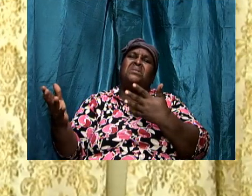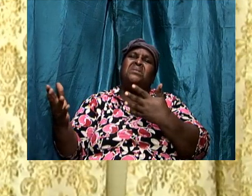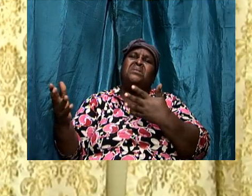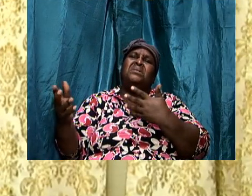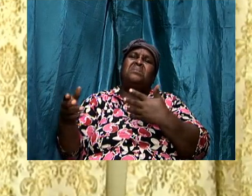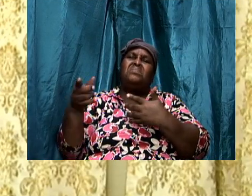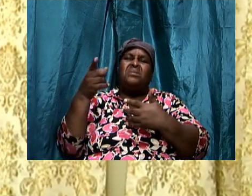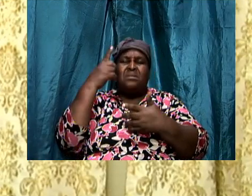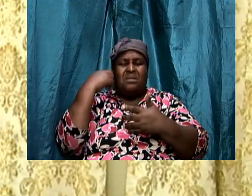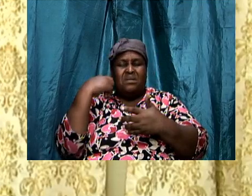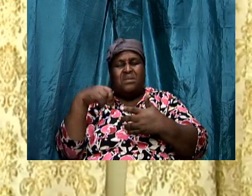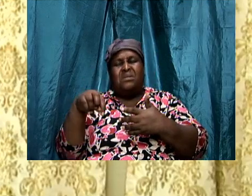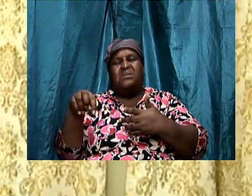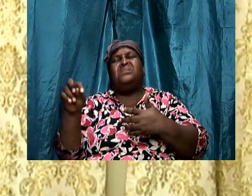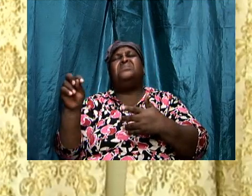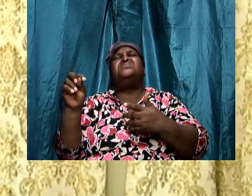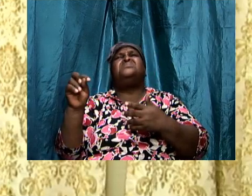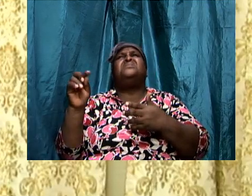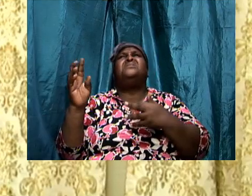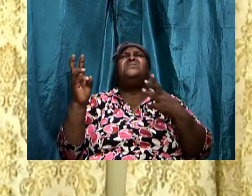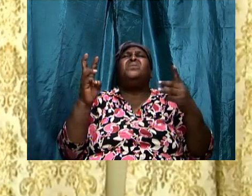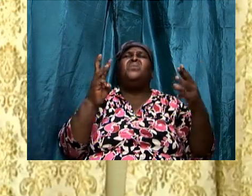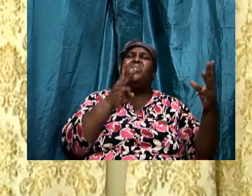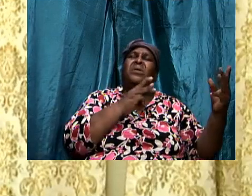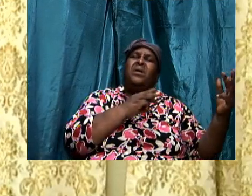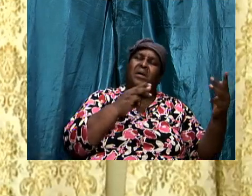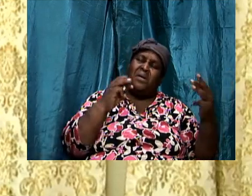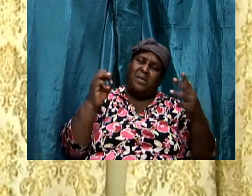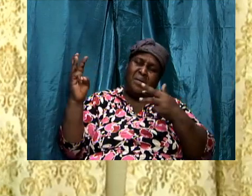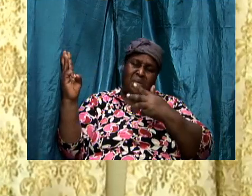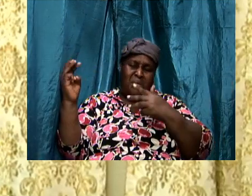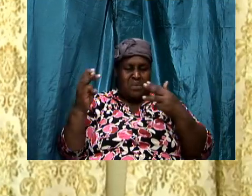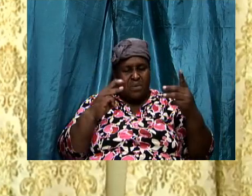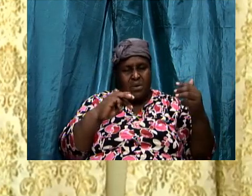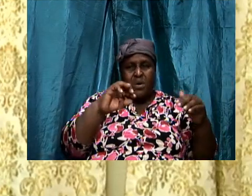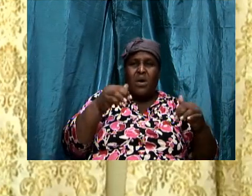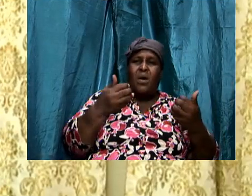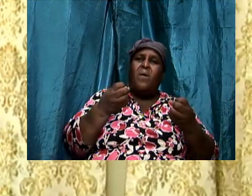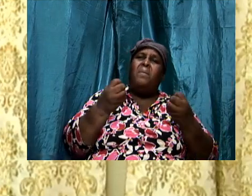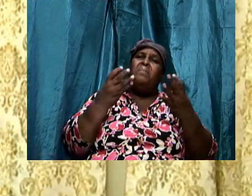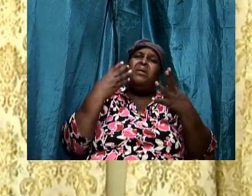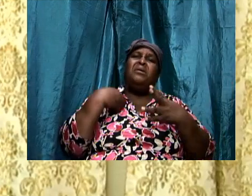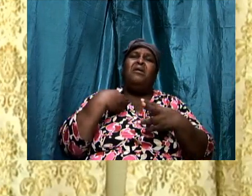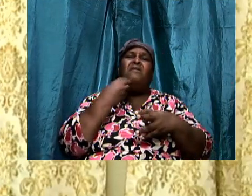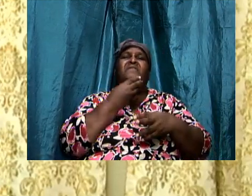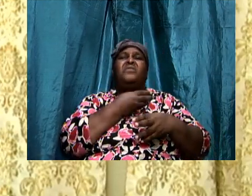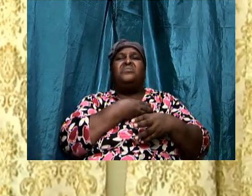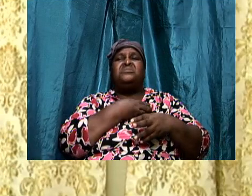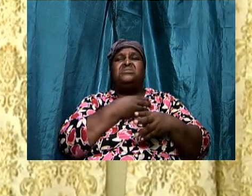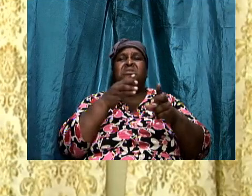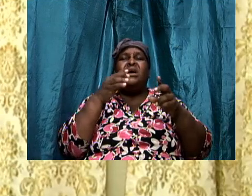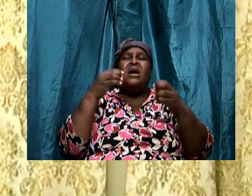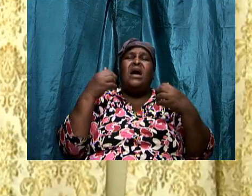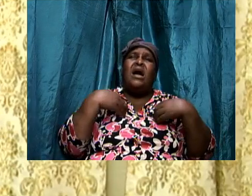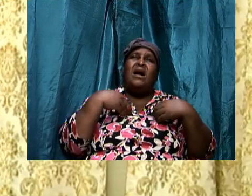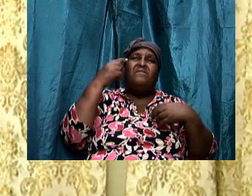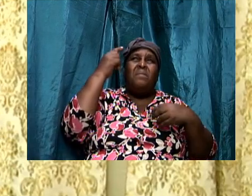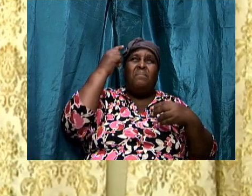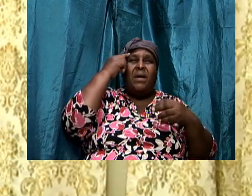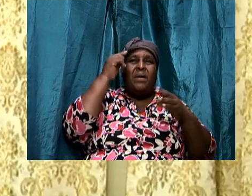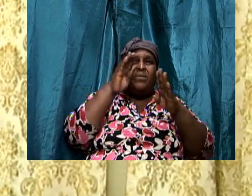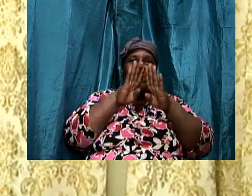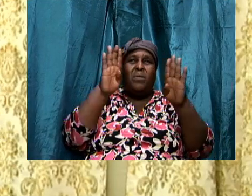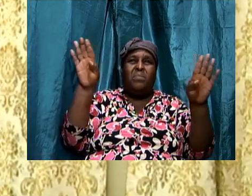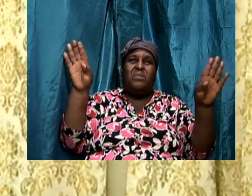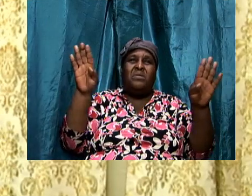warfare how many of us have our minds so opened up that satan have been planting all